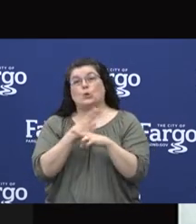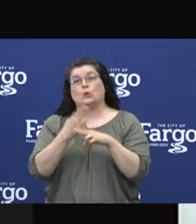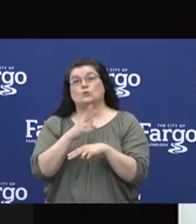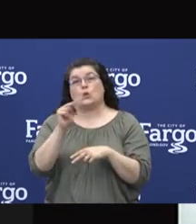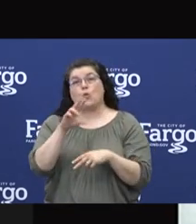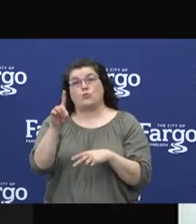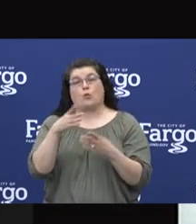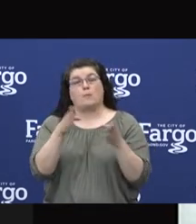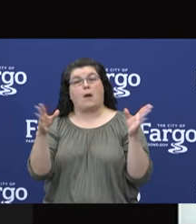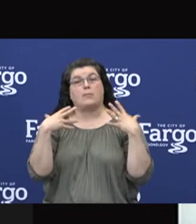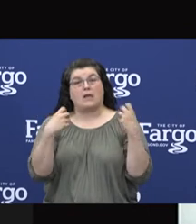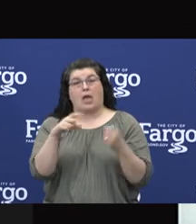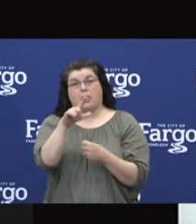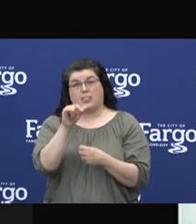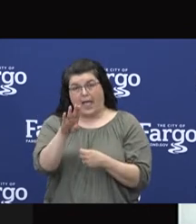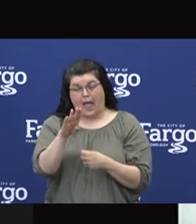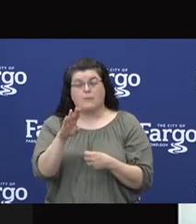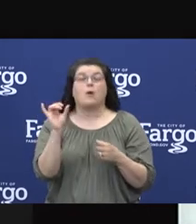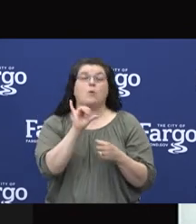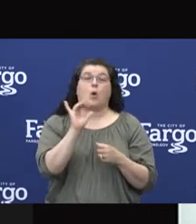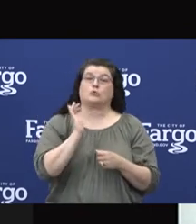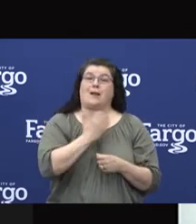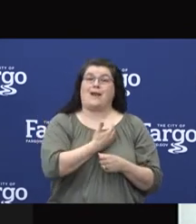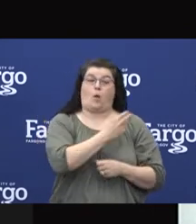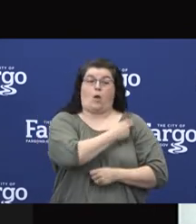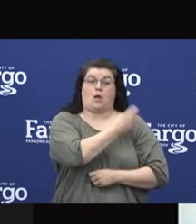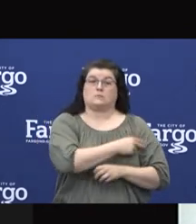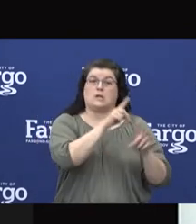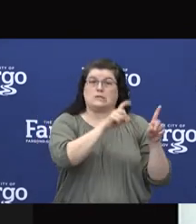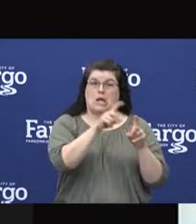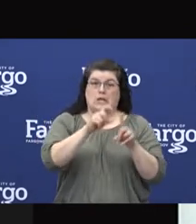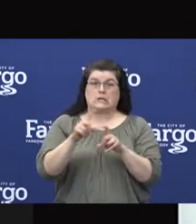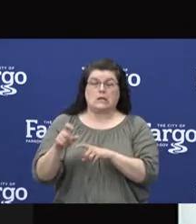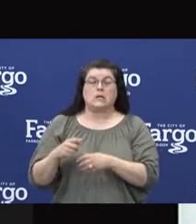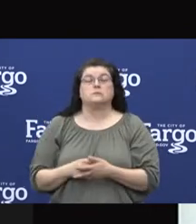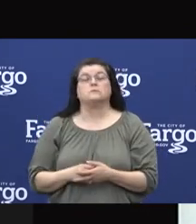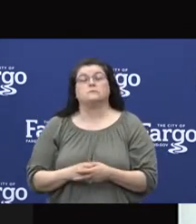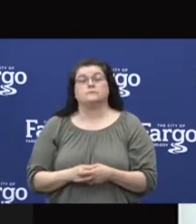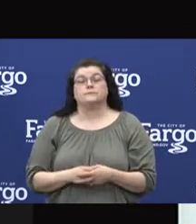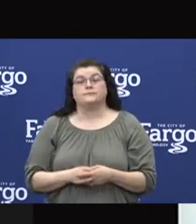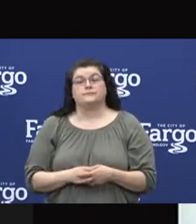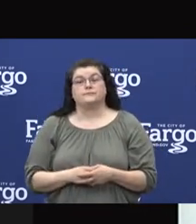some of our testing as well as our in-house testing based on the testing indication.